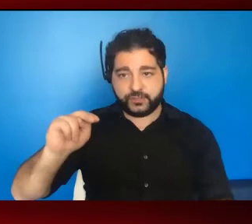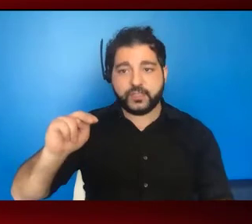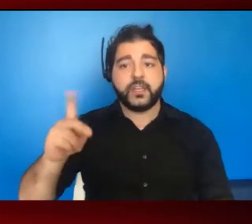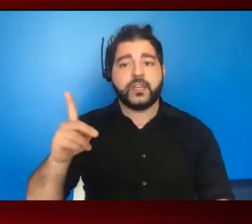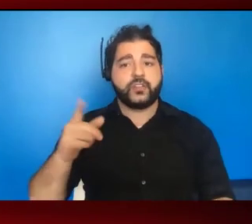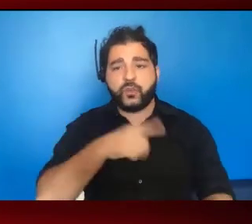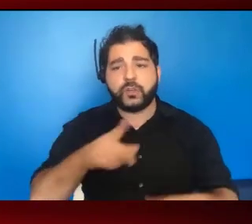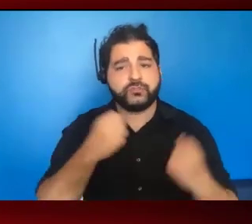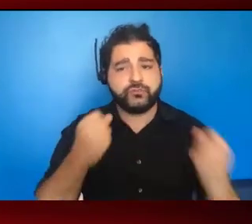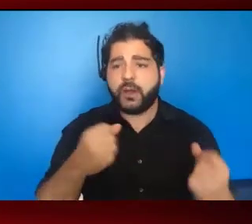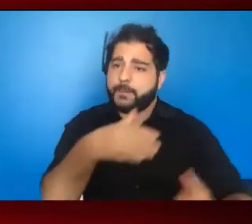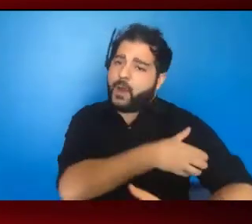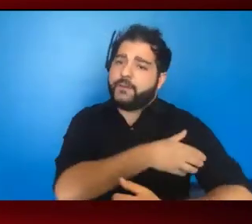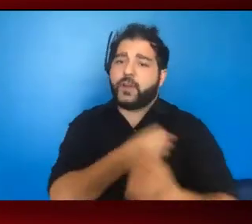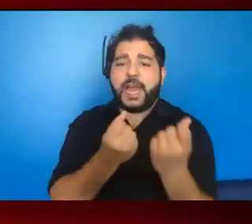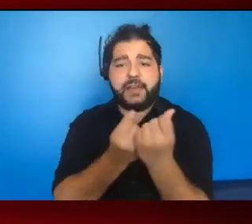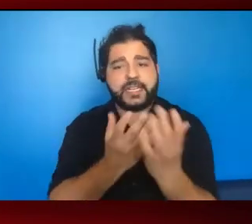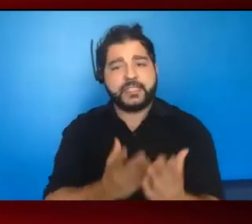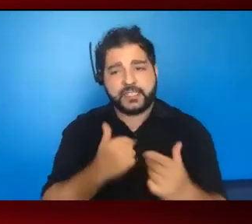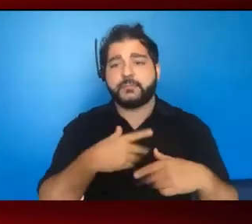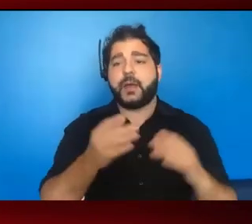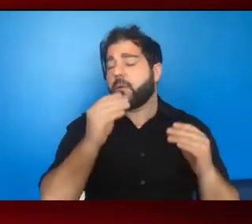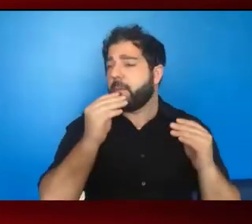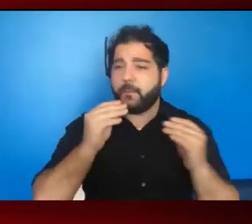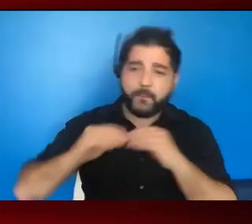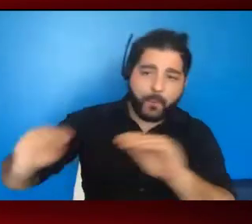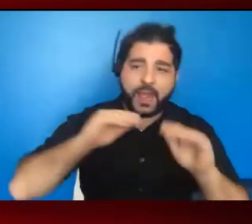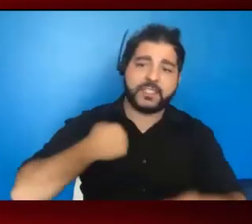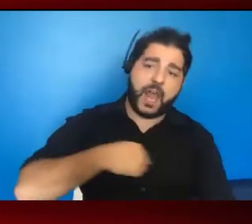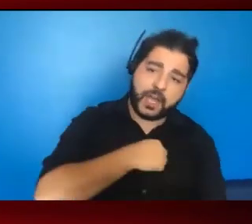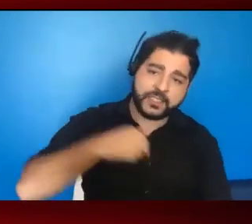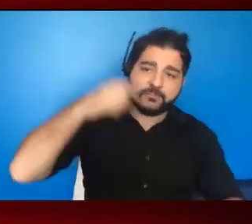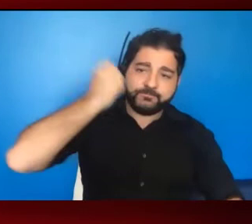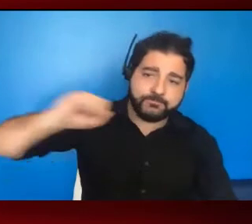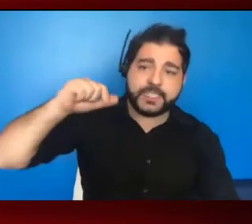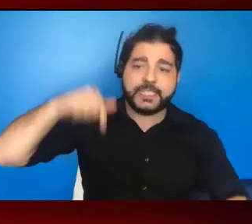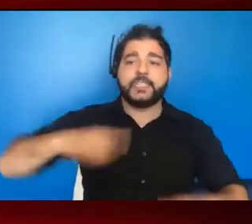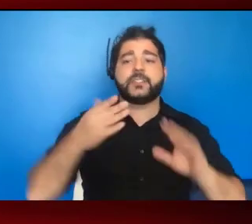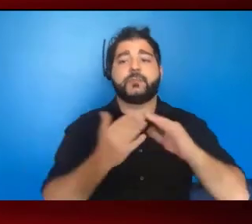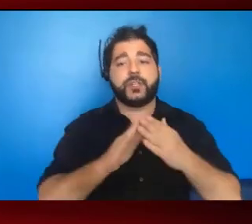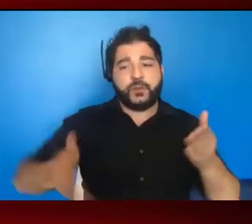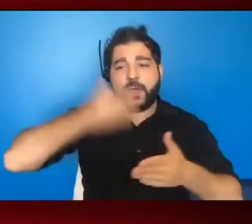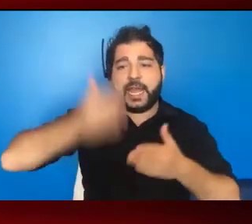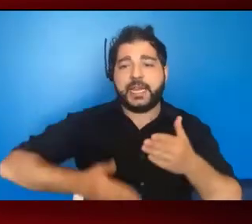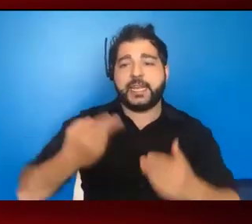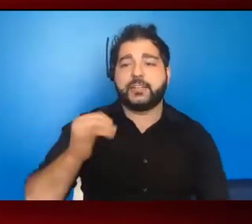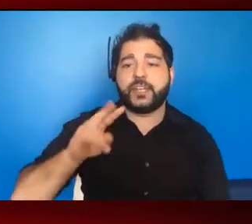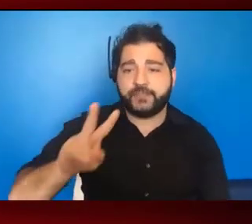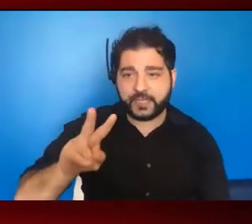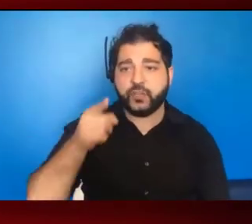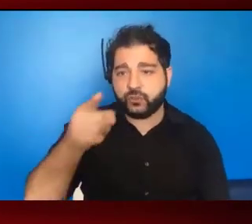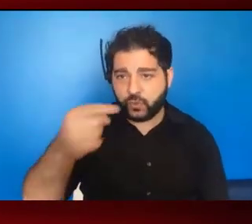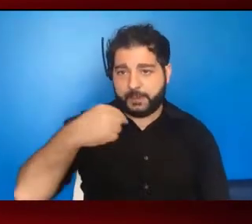powerful advocates, this is about mobilizing us, the community, all of us to end HIV. And so again,